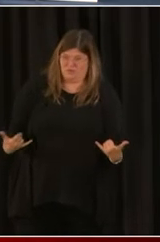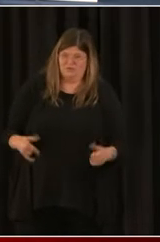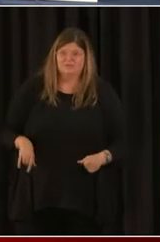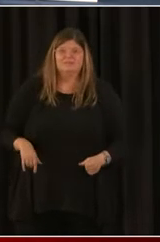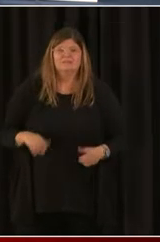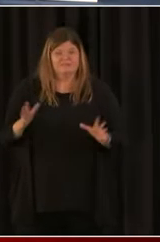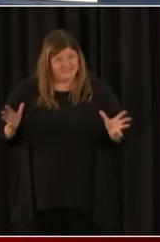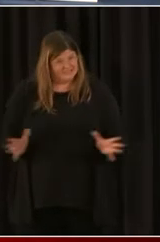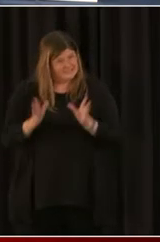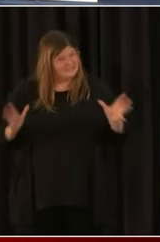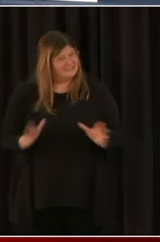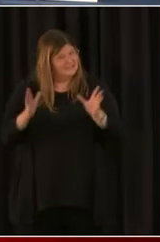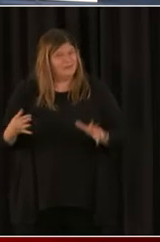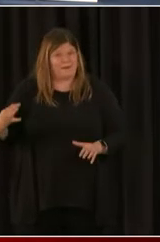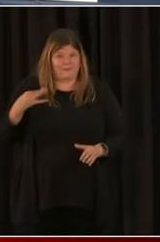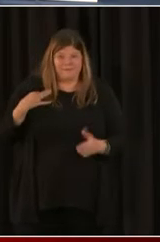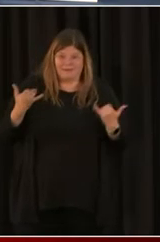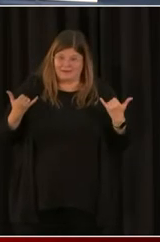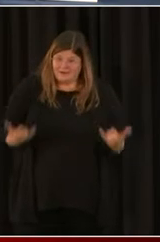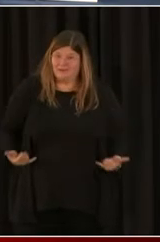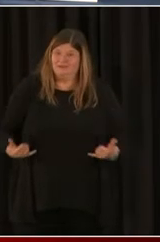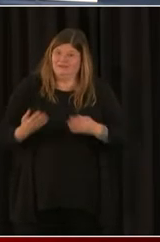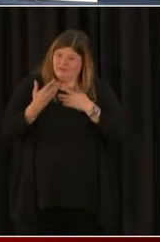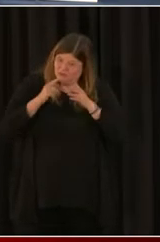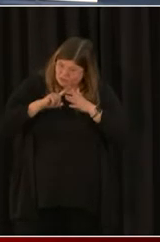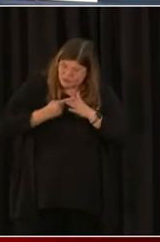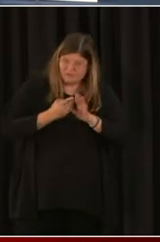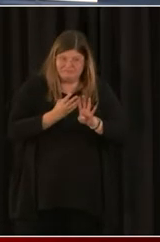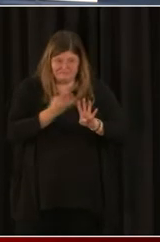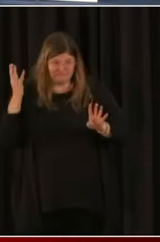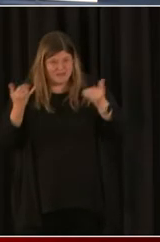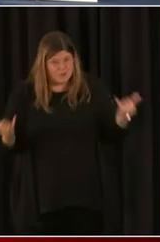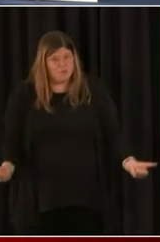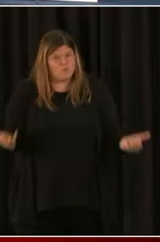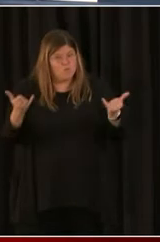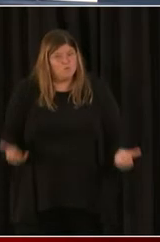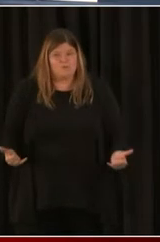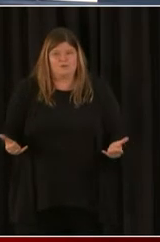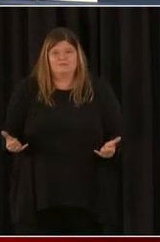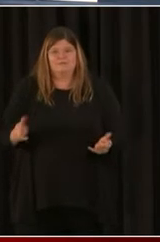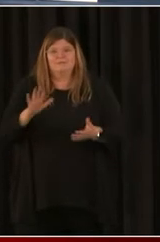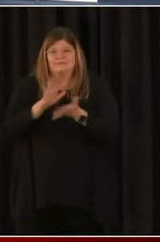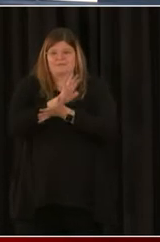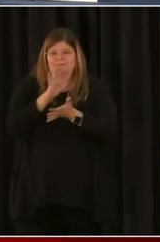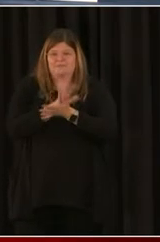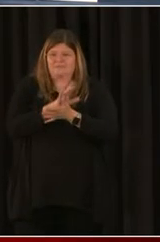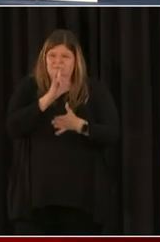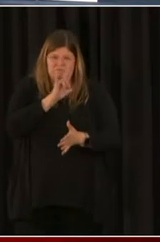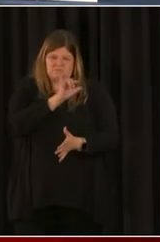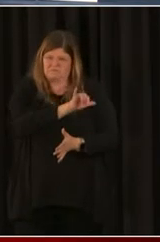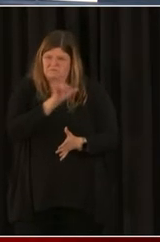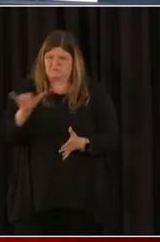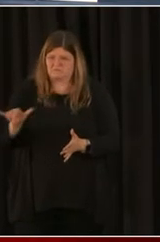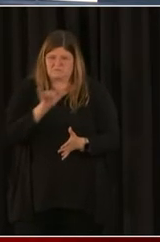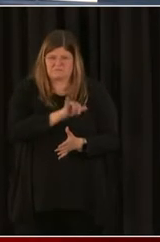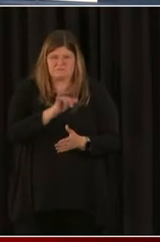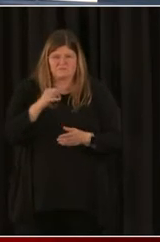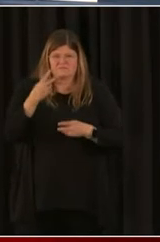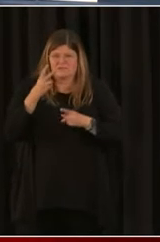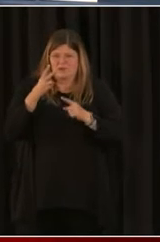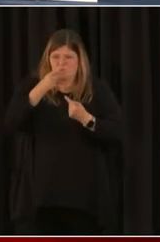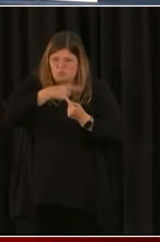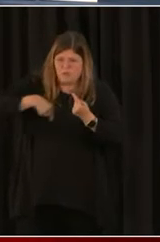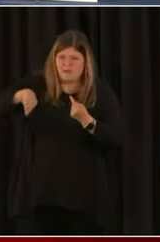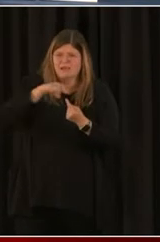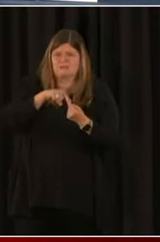Apply for it right now. And then, the paperwork is probably not going to be that different on the second round. If you